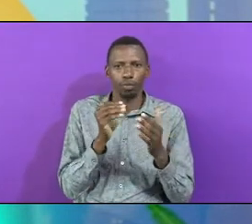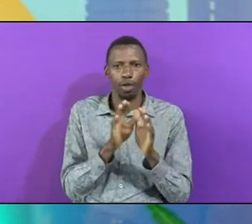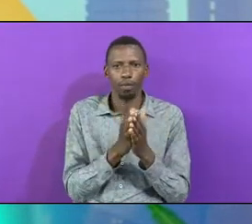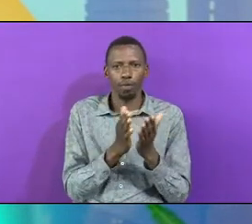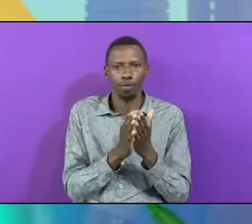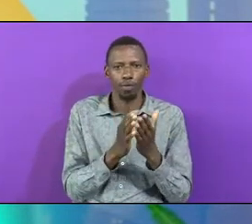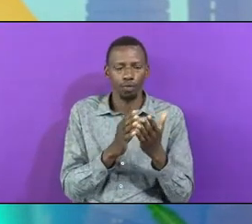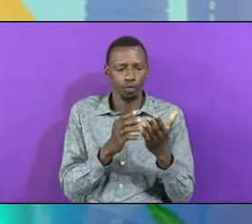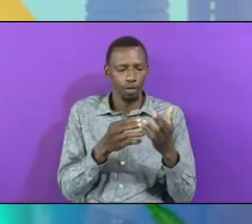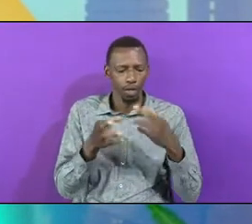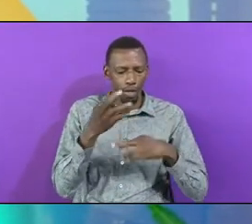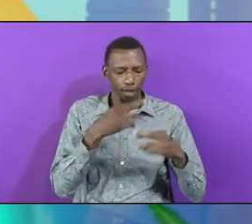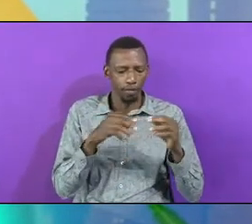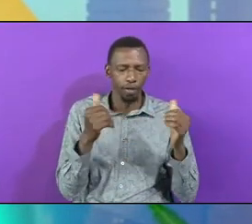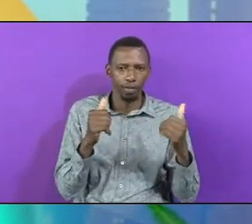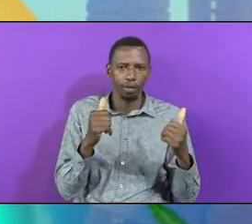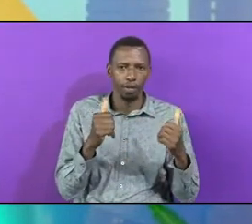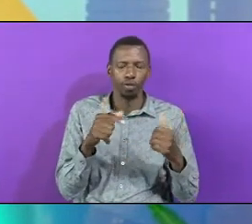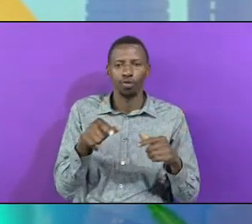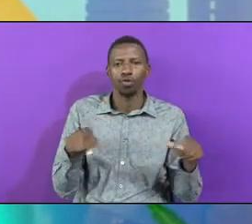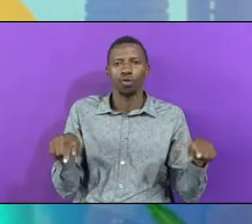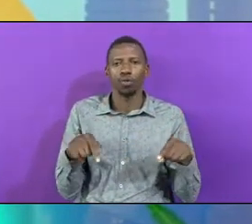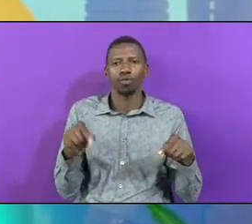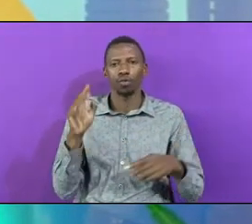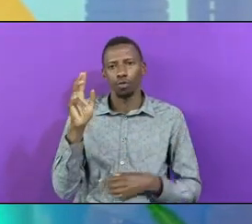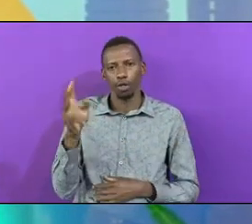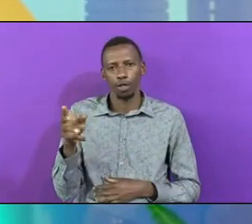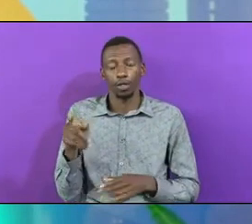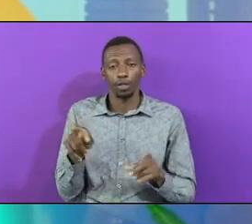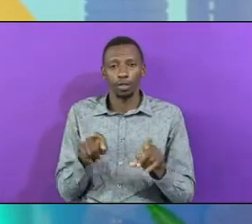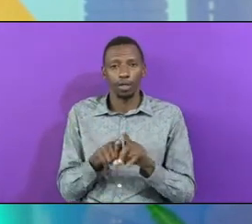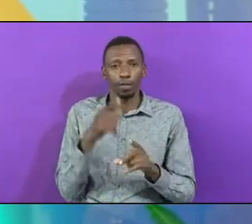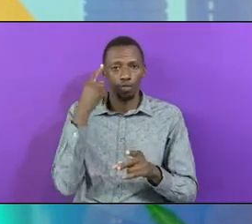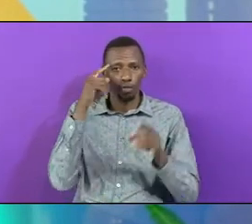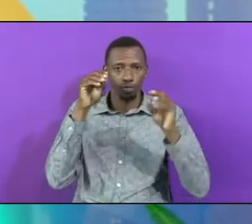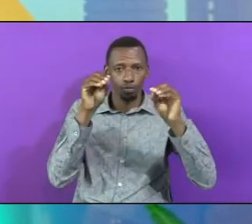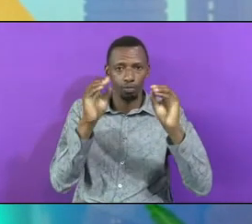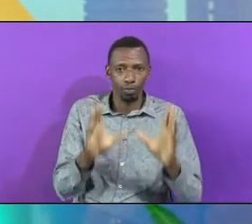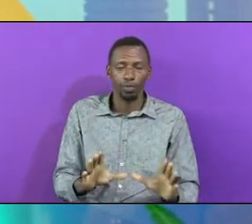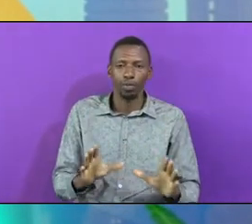You become scared Even for the teachers It is not easy